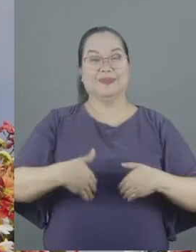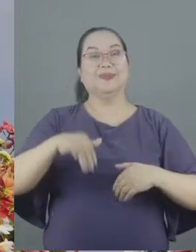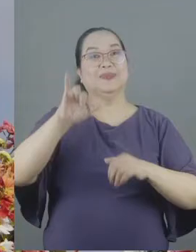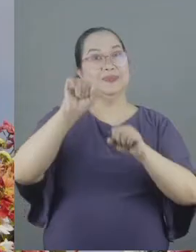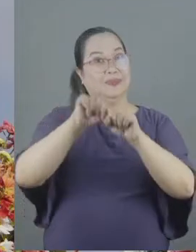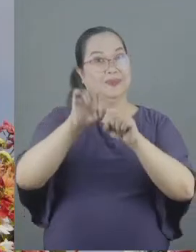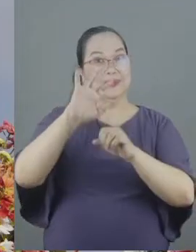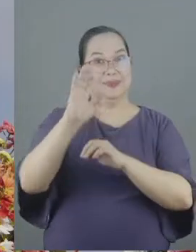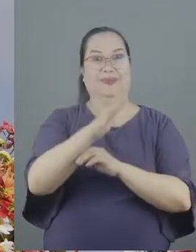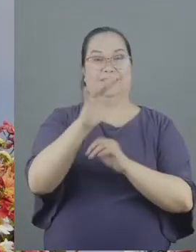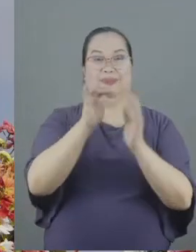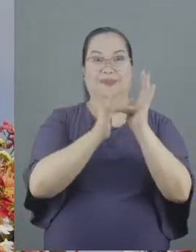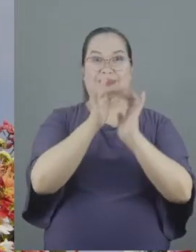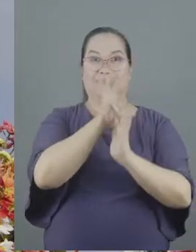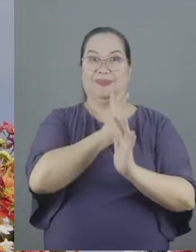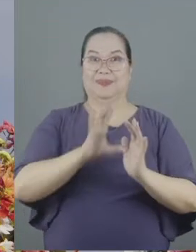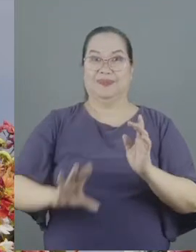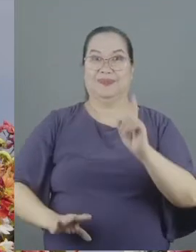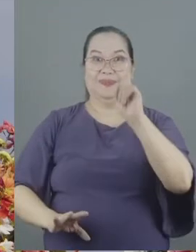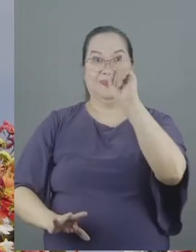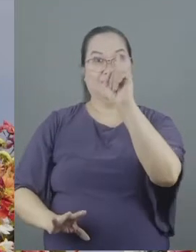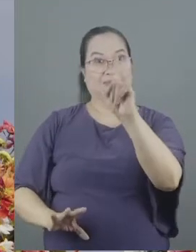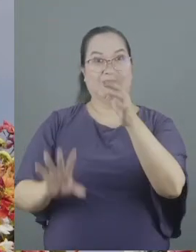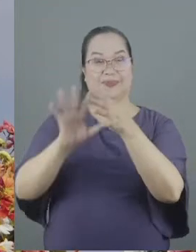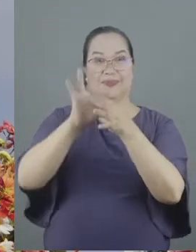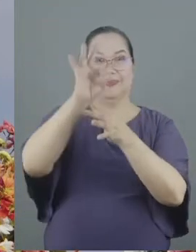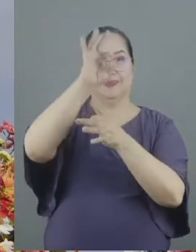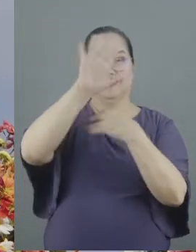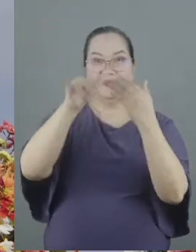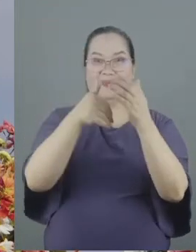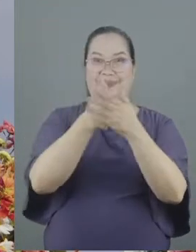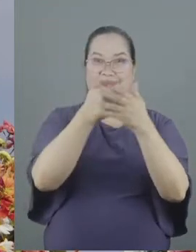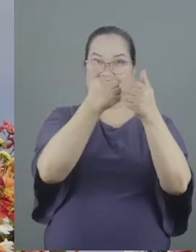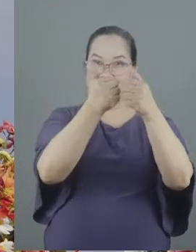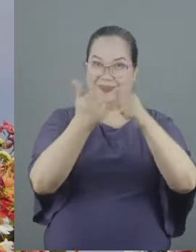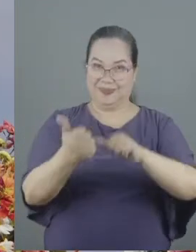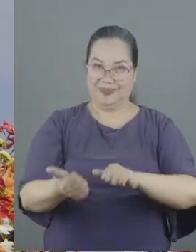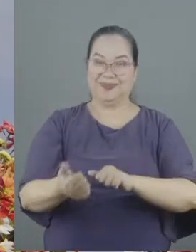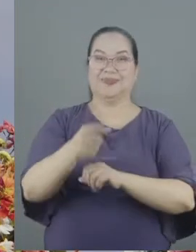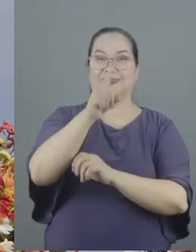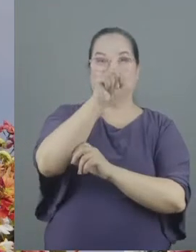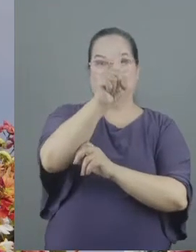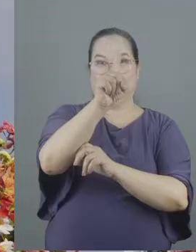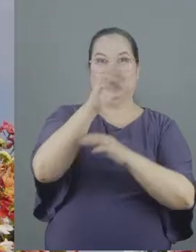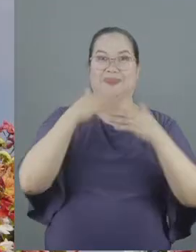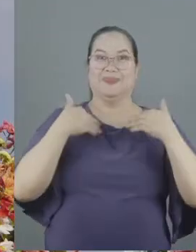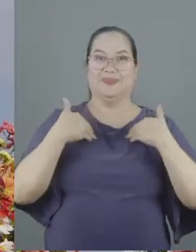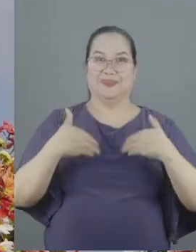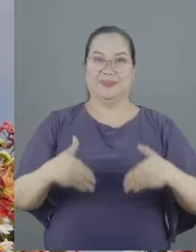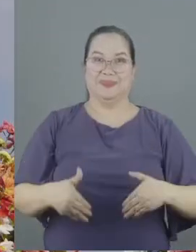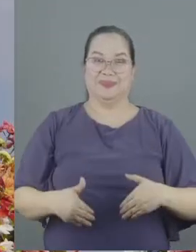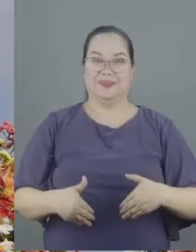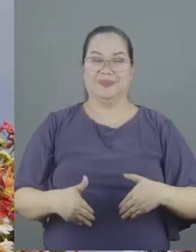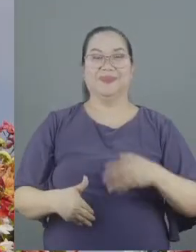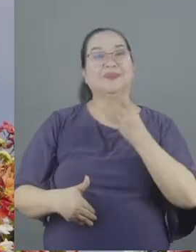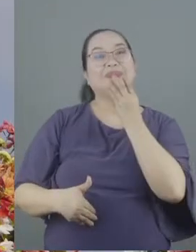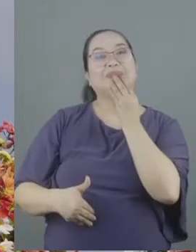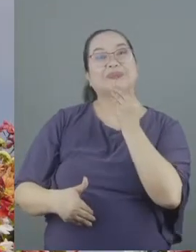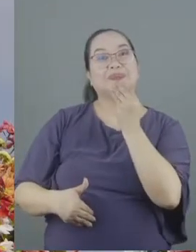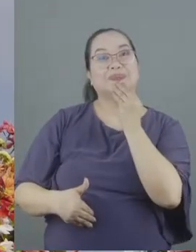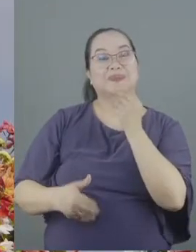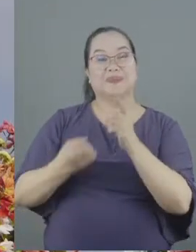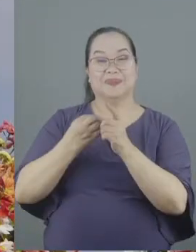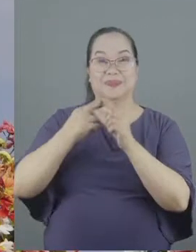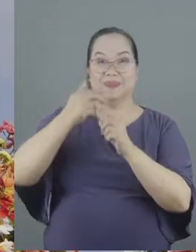for in one spirit we were all baptized into one body Jews or Greeks